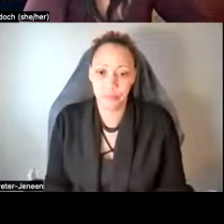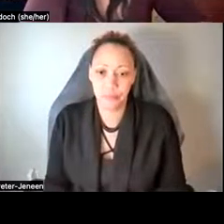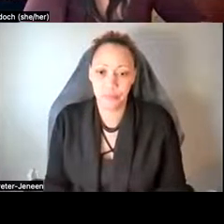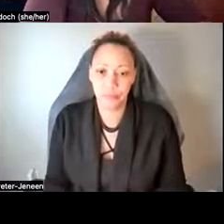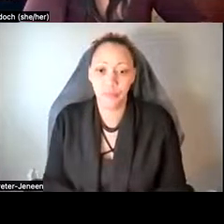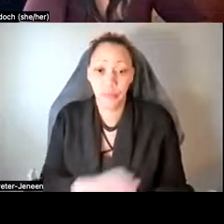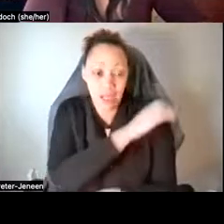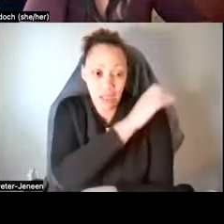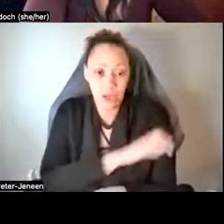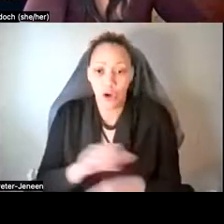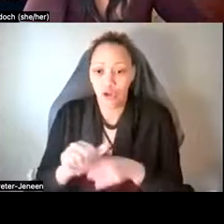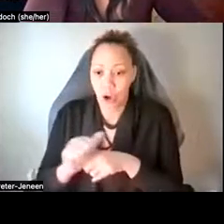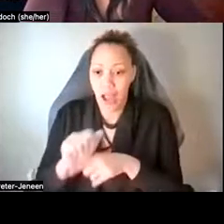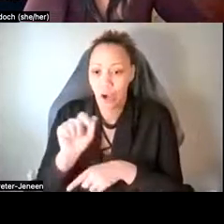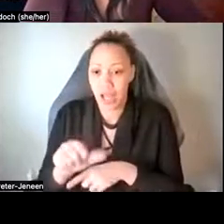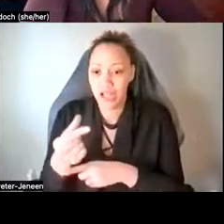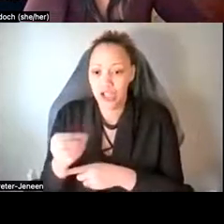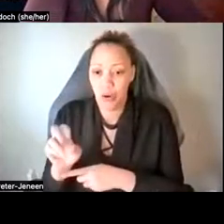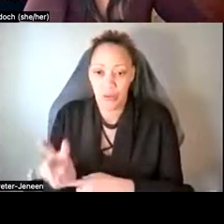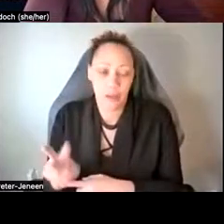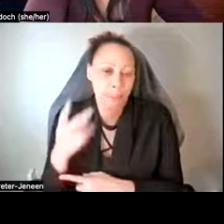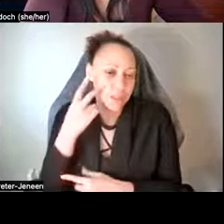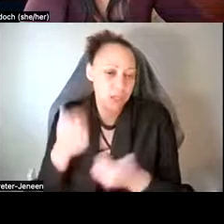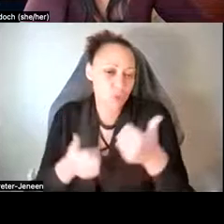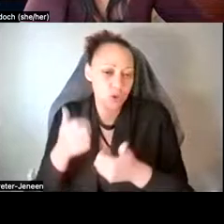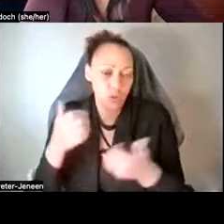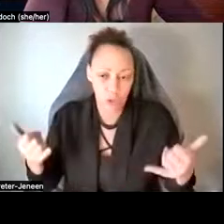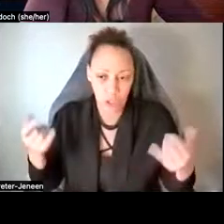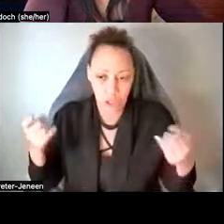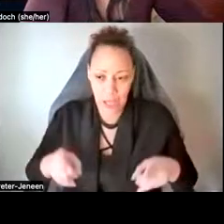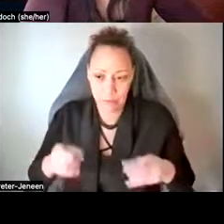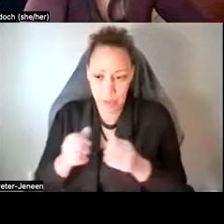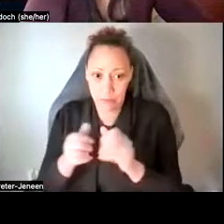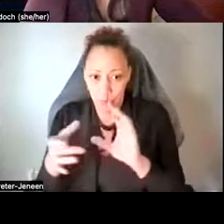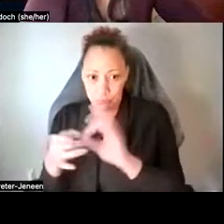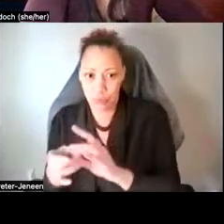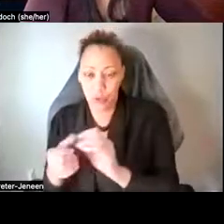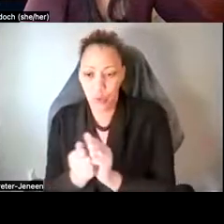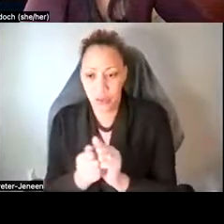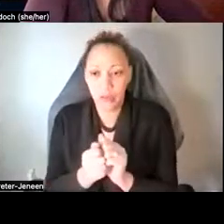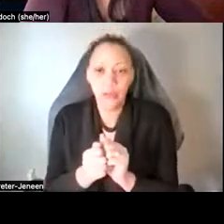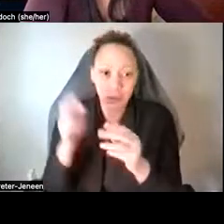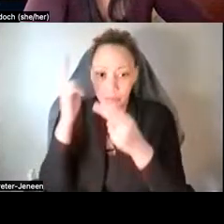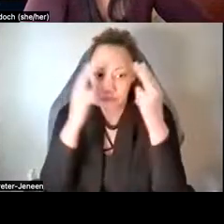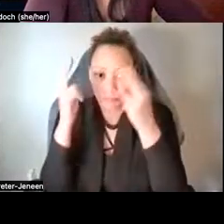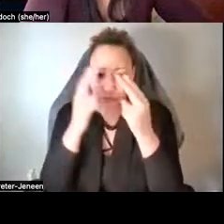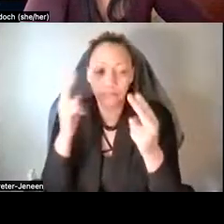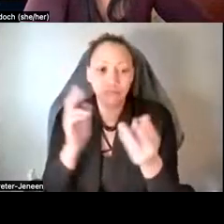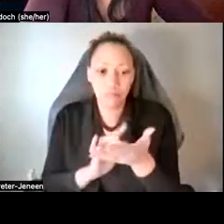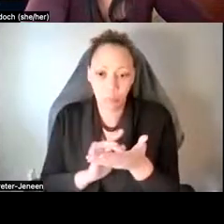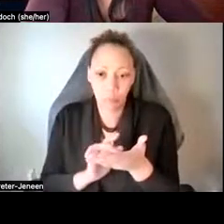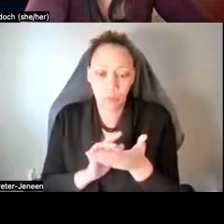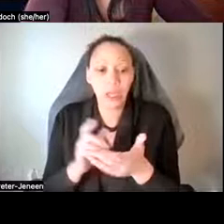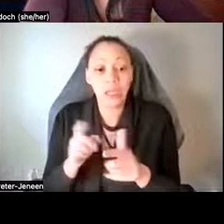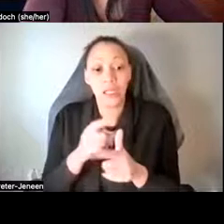.gov, to see what clinical trials are currently happening with psychedelics. Um, specifically, you know, I would search up for